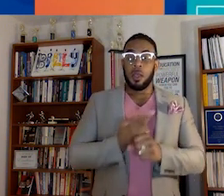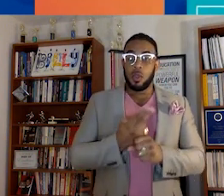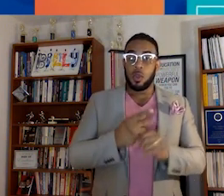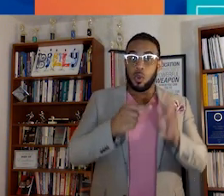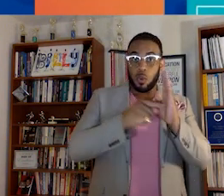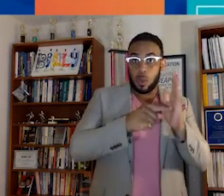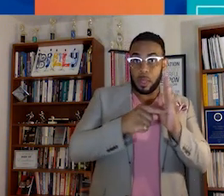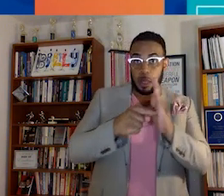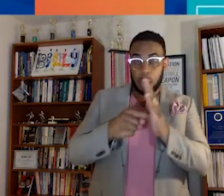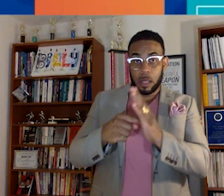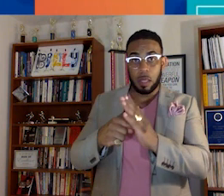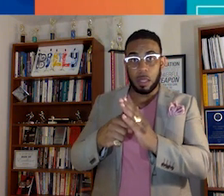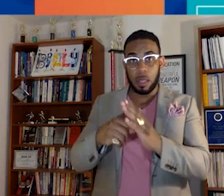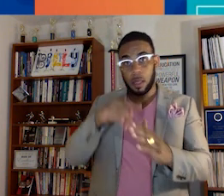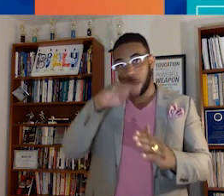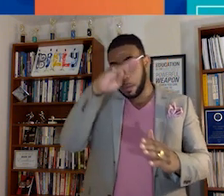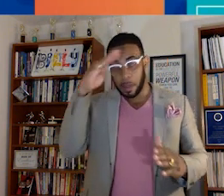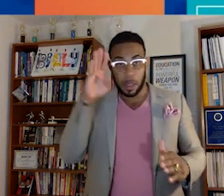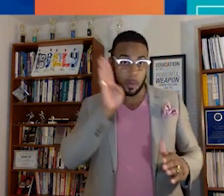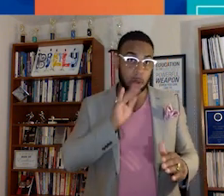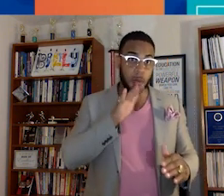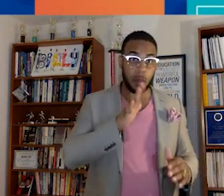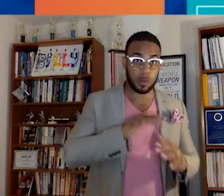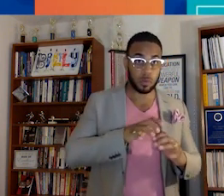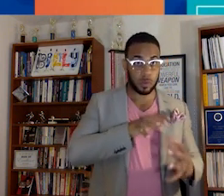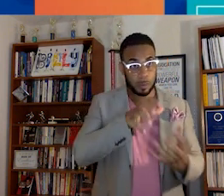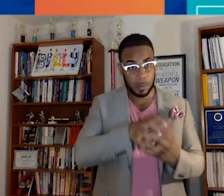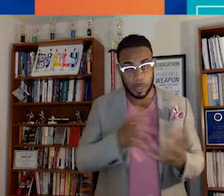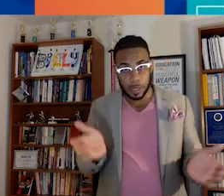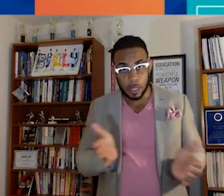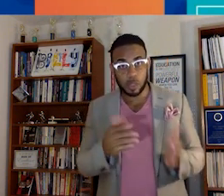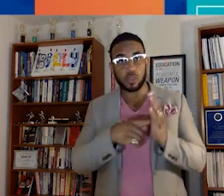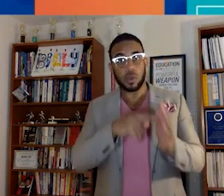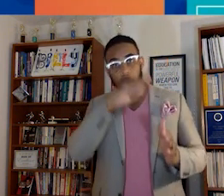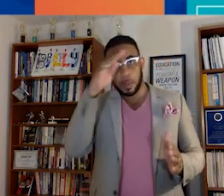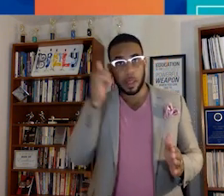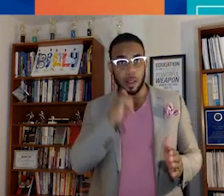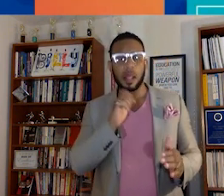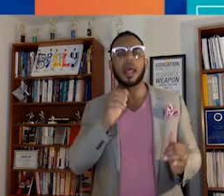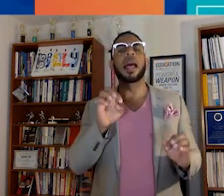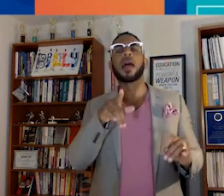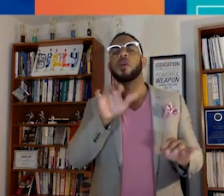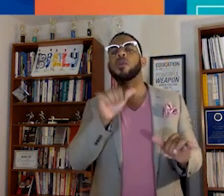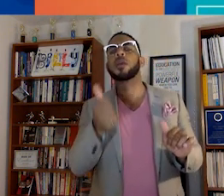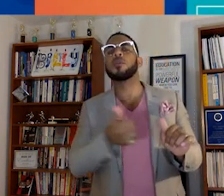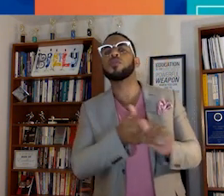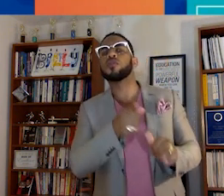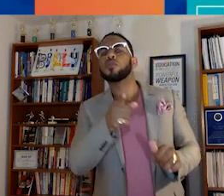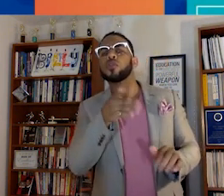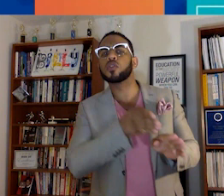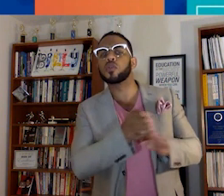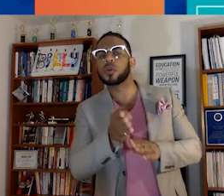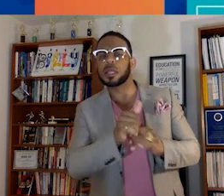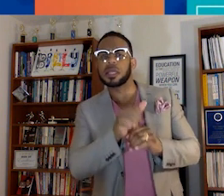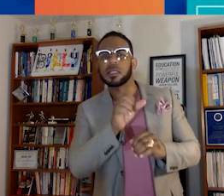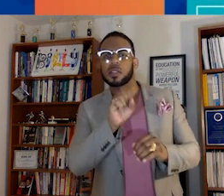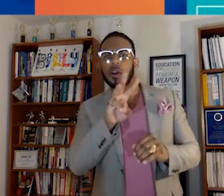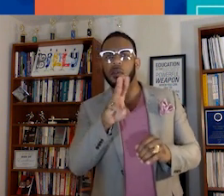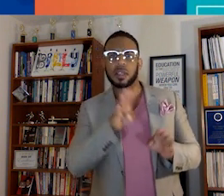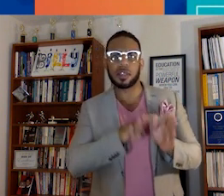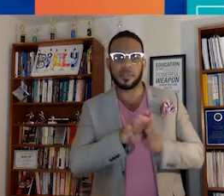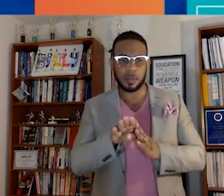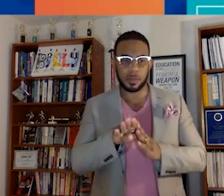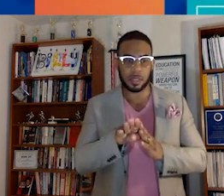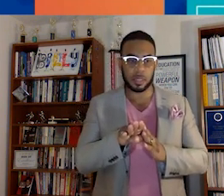representation by black and brown women to embed them and show black girls that, hey, you can pursue a career in software development.